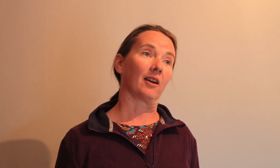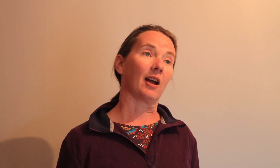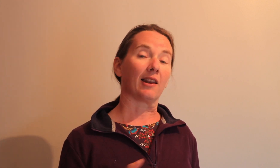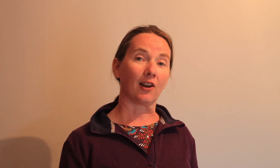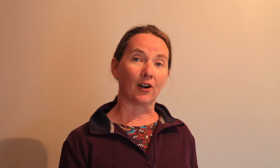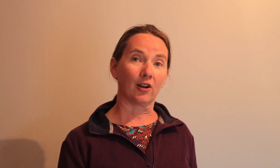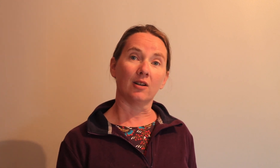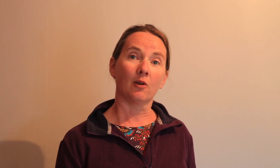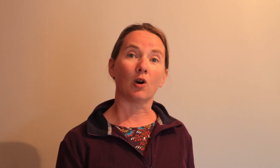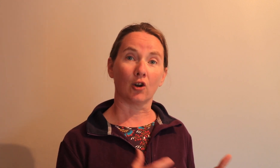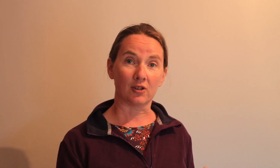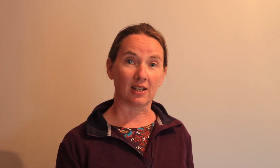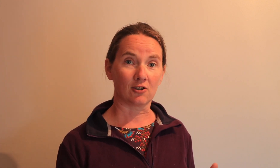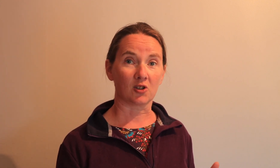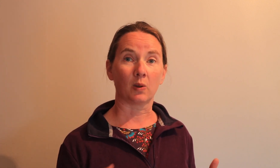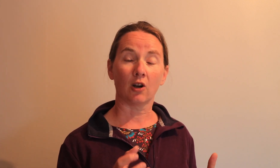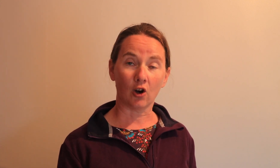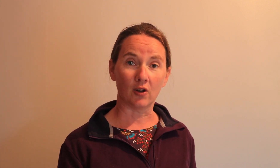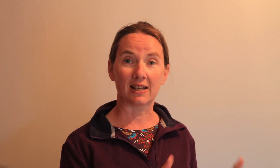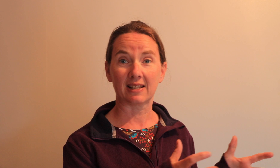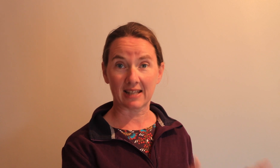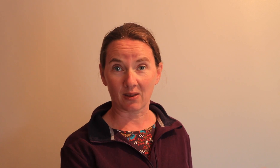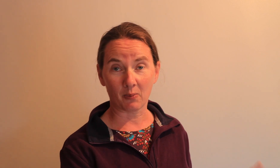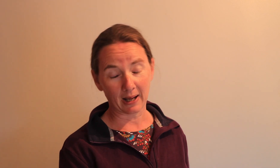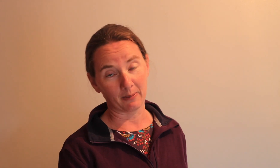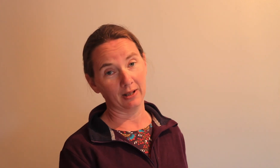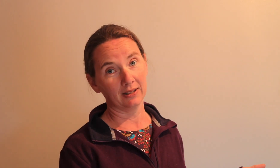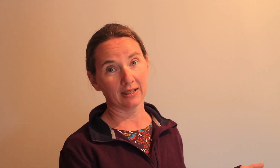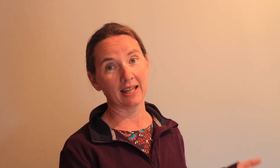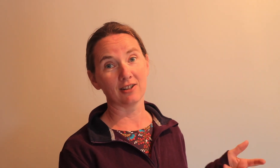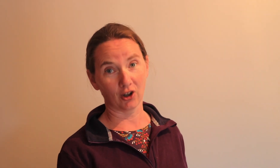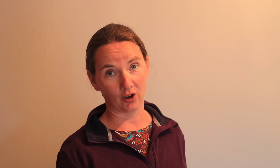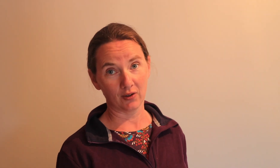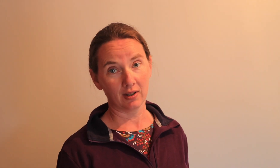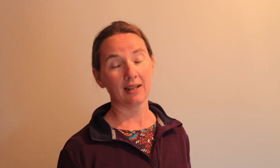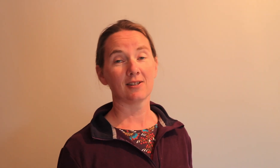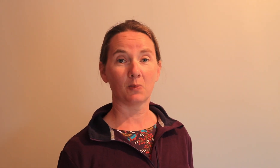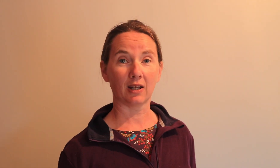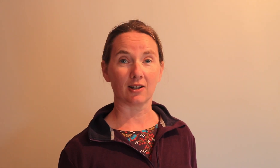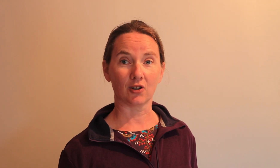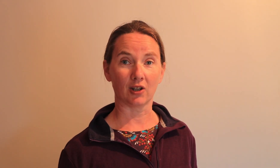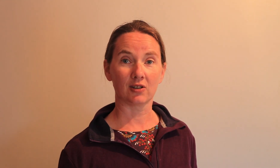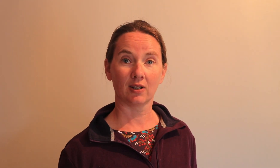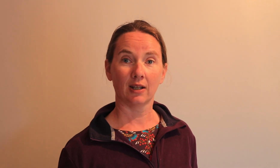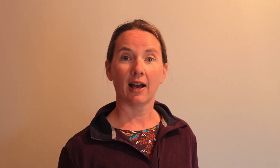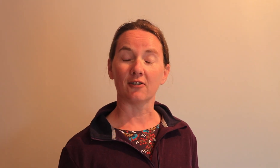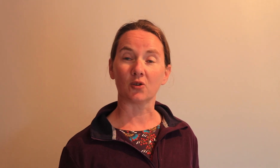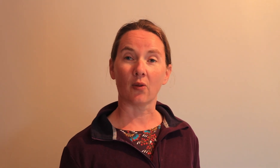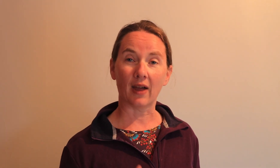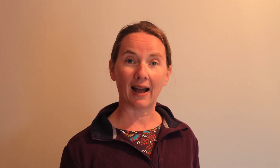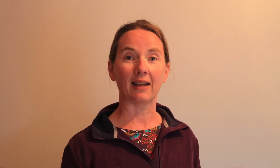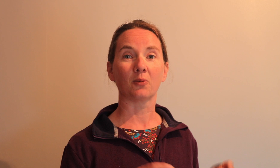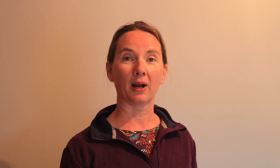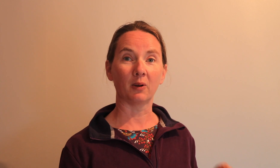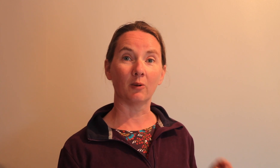together and learn what God says to us because as I said the Bible is God speaking to us and